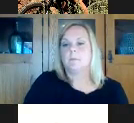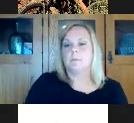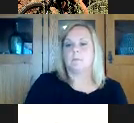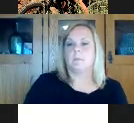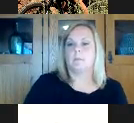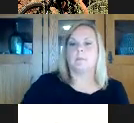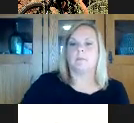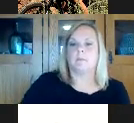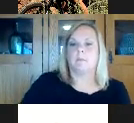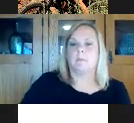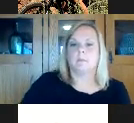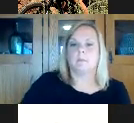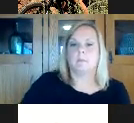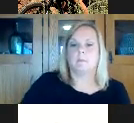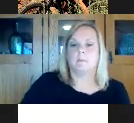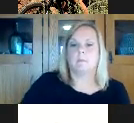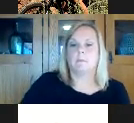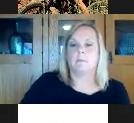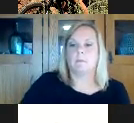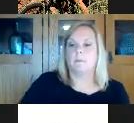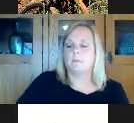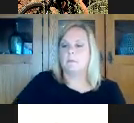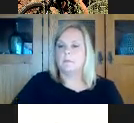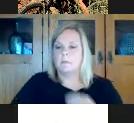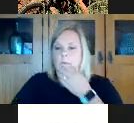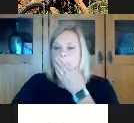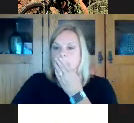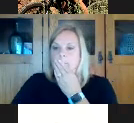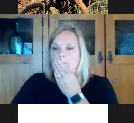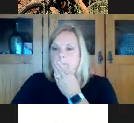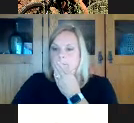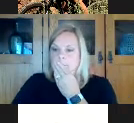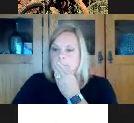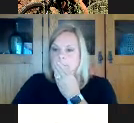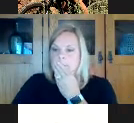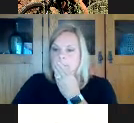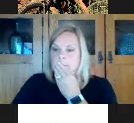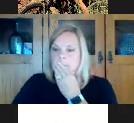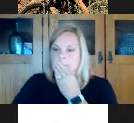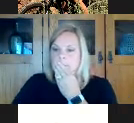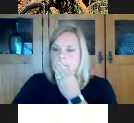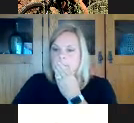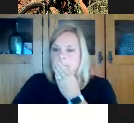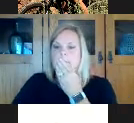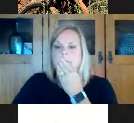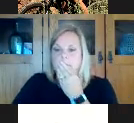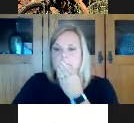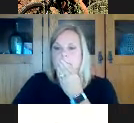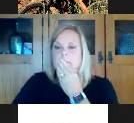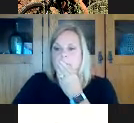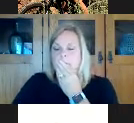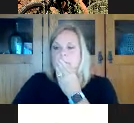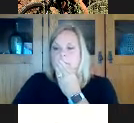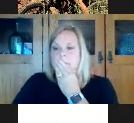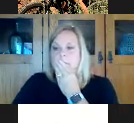and danny we had a comment in chat um asking say i work with someone who wears thick glasses